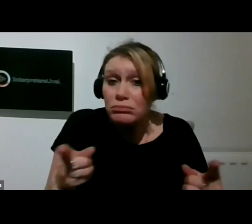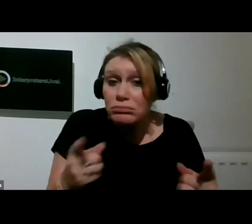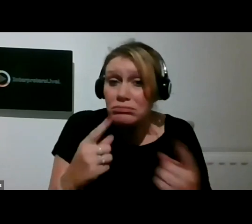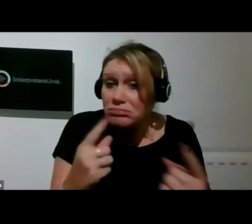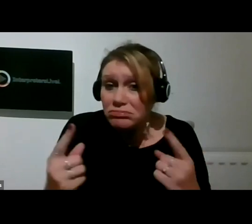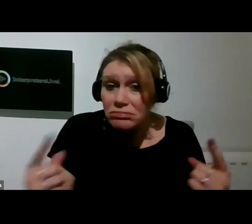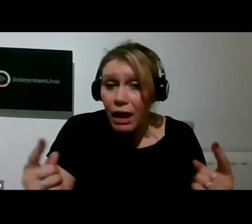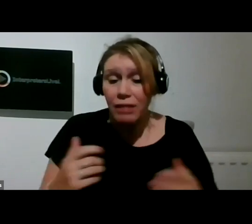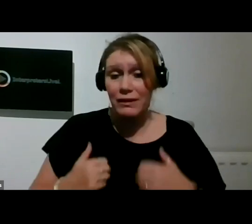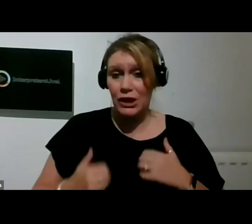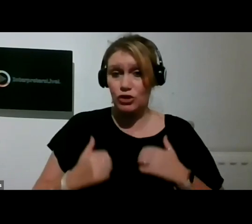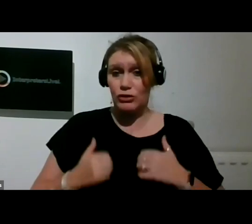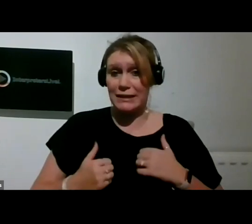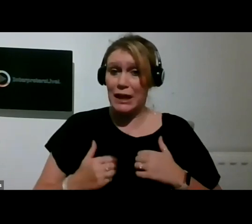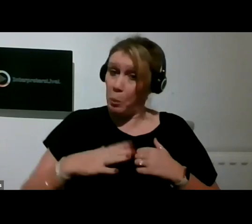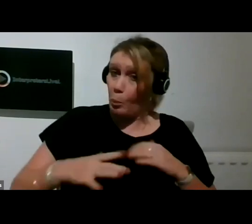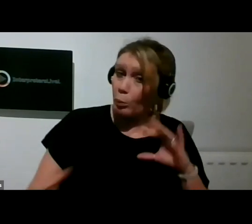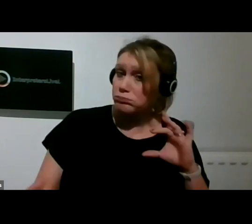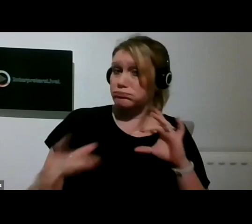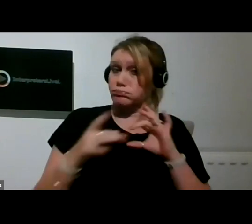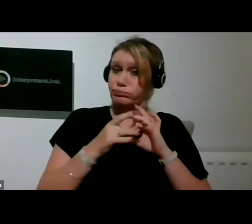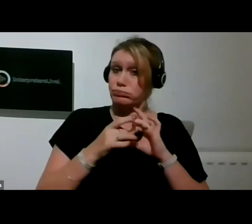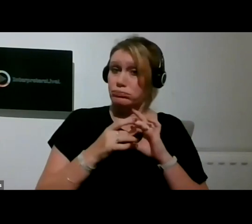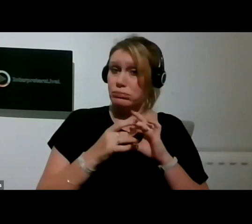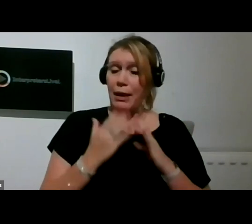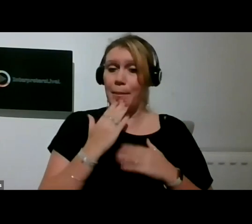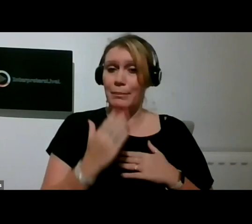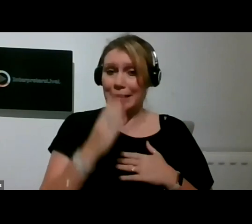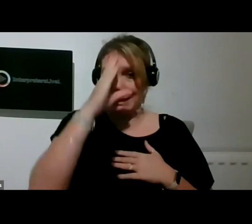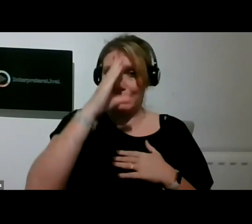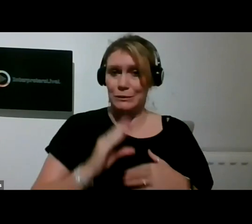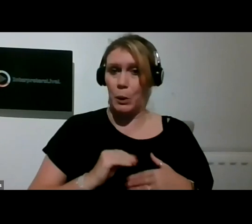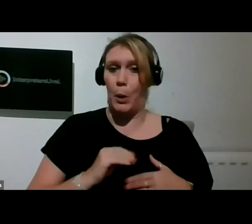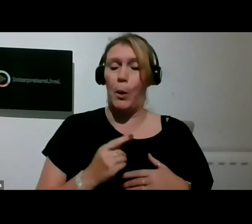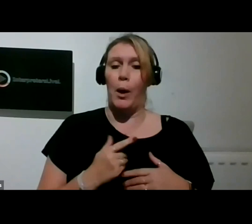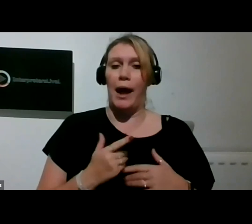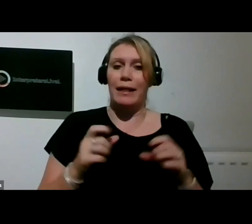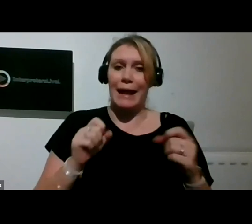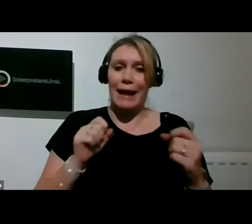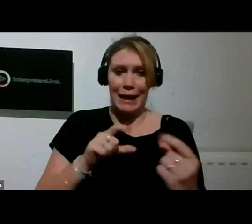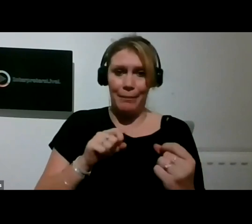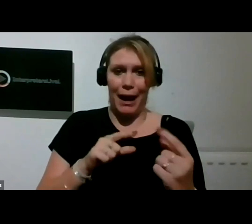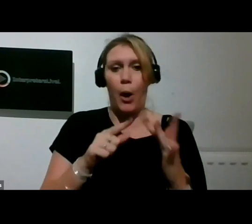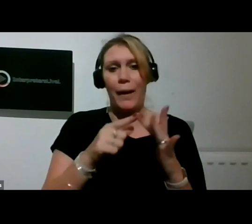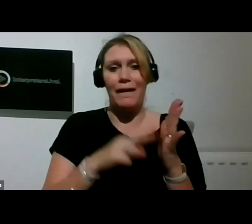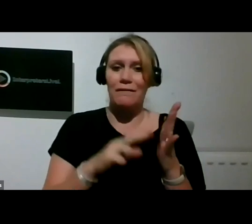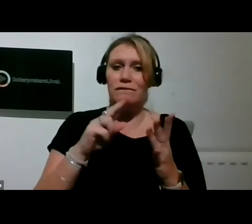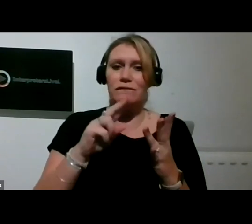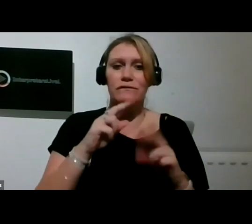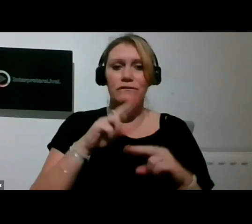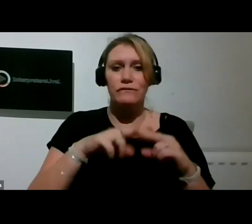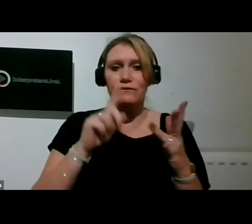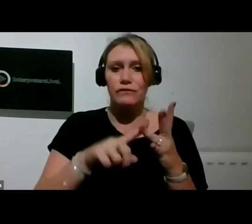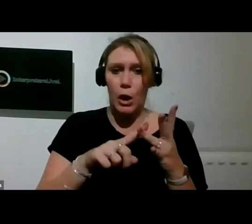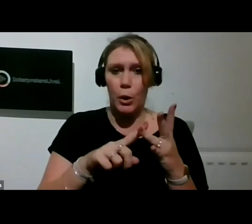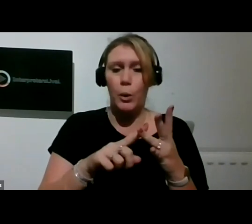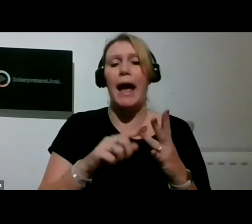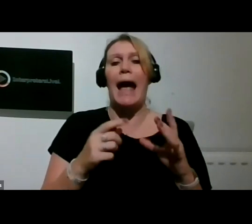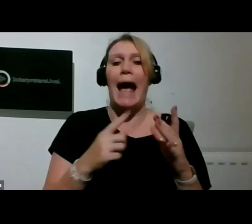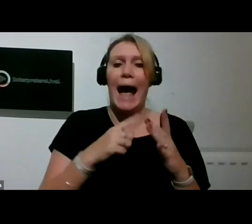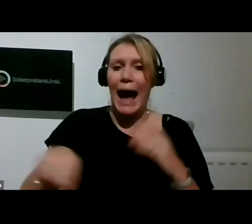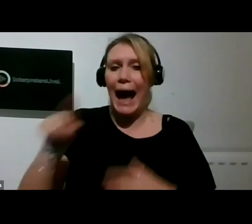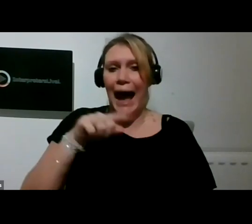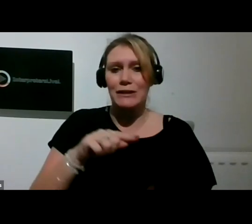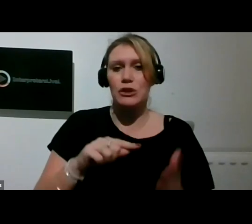joining drop us a line at info at together2012.org.uk. This is